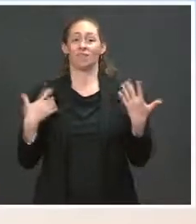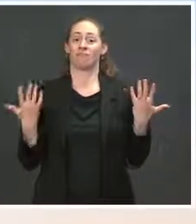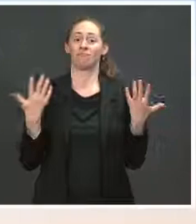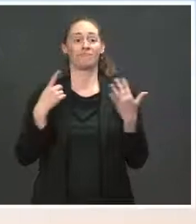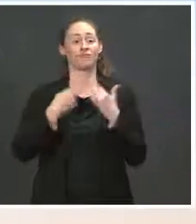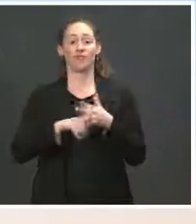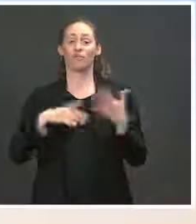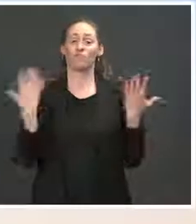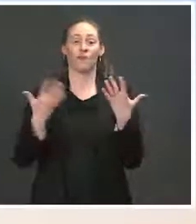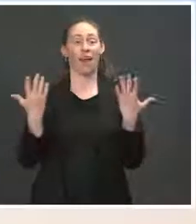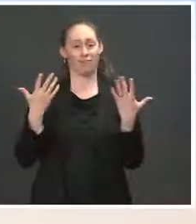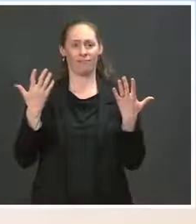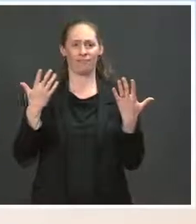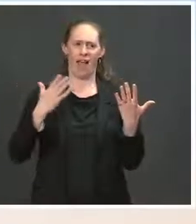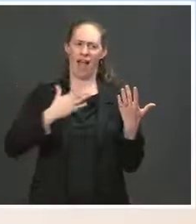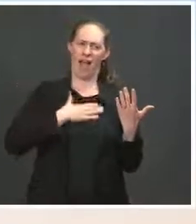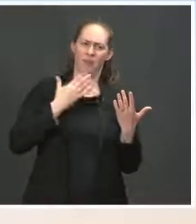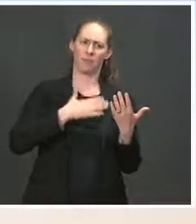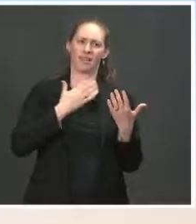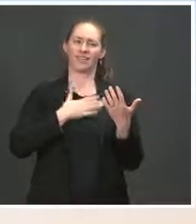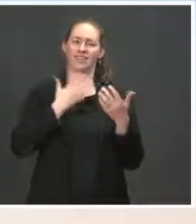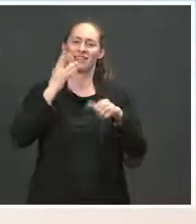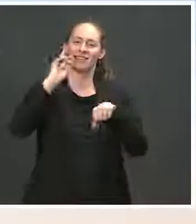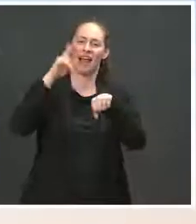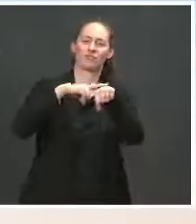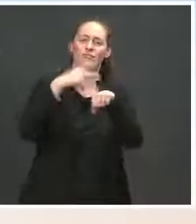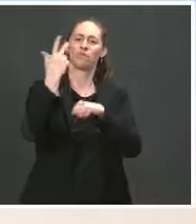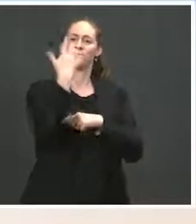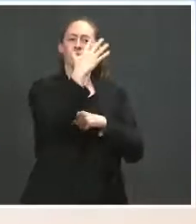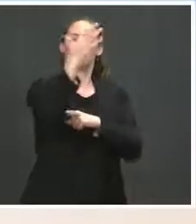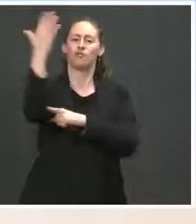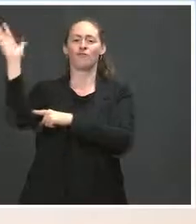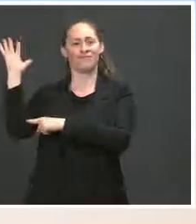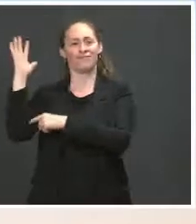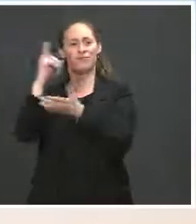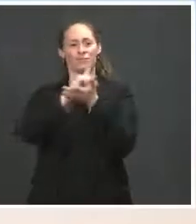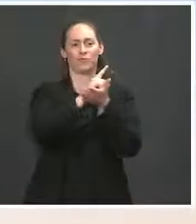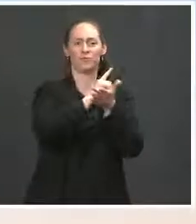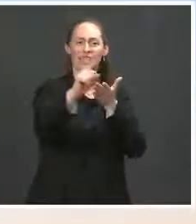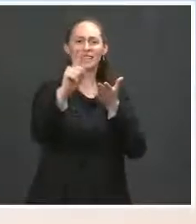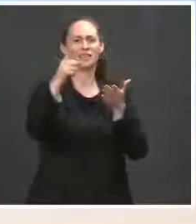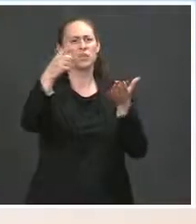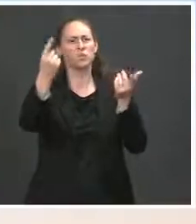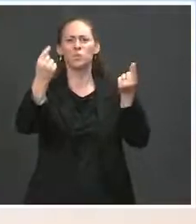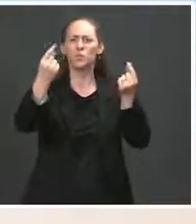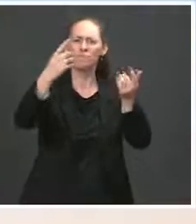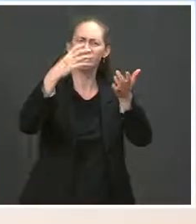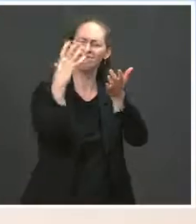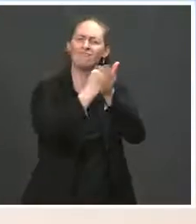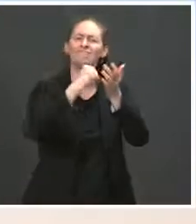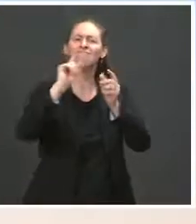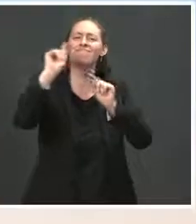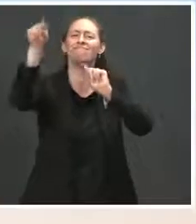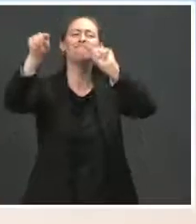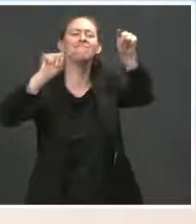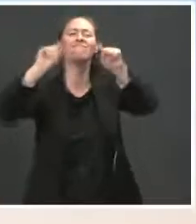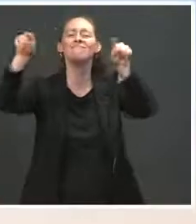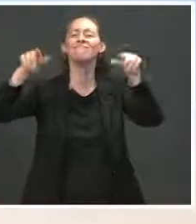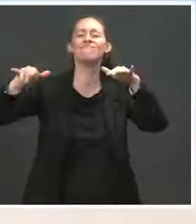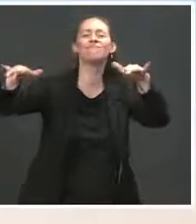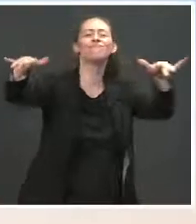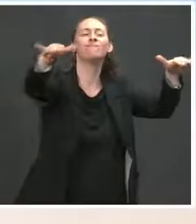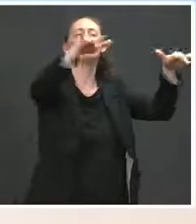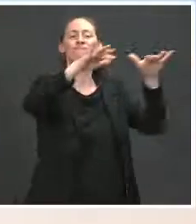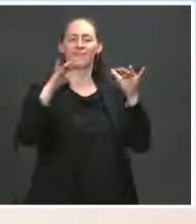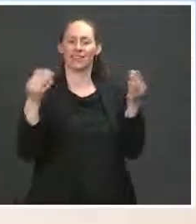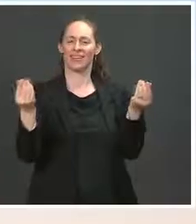happy National Park Week. I hope you found a chance to get out and experience your public lands this week. The White House is actually